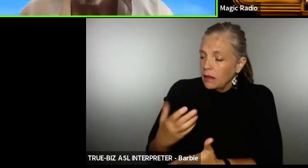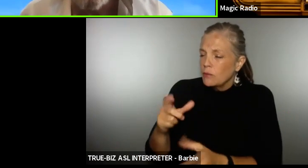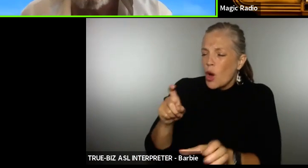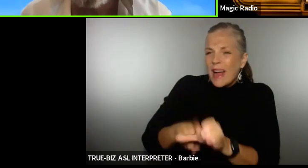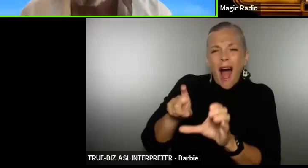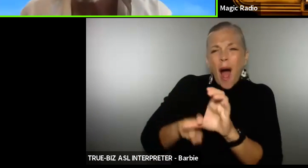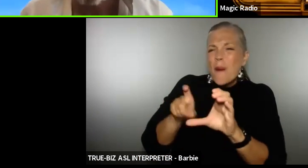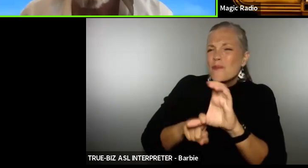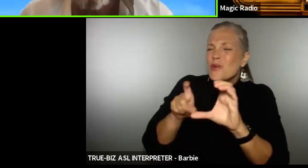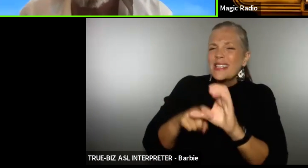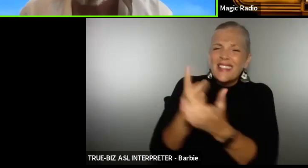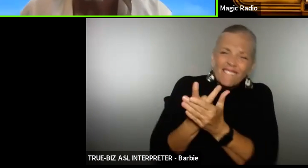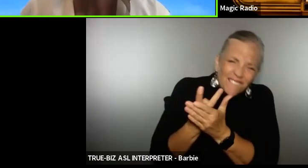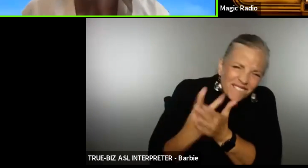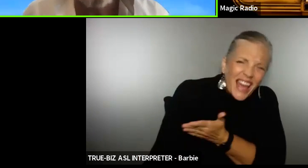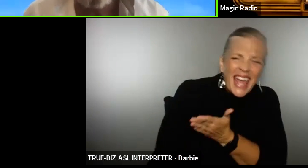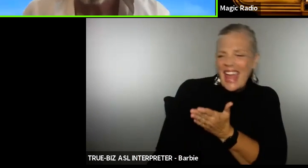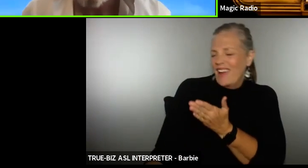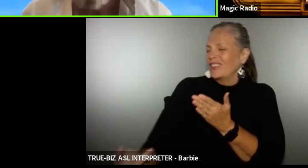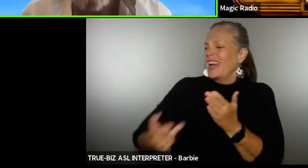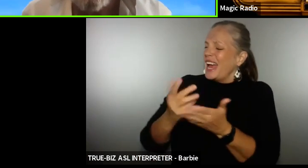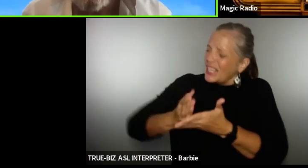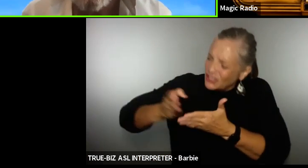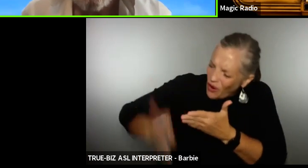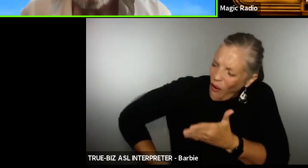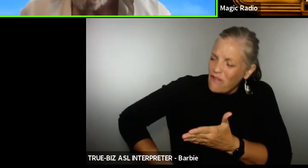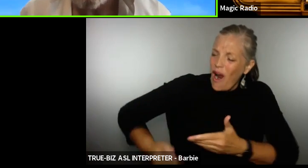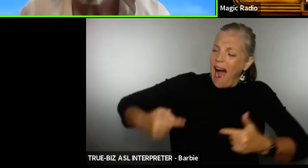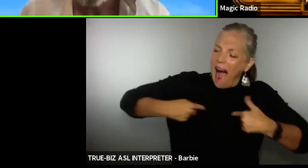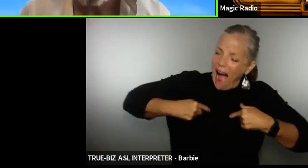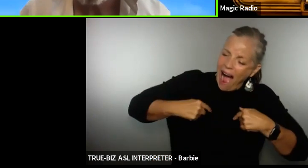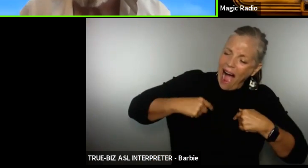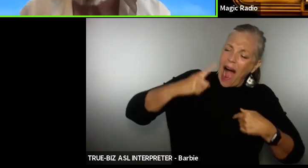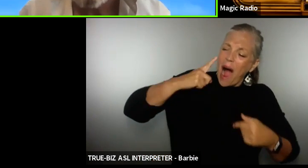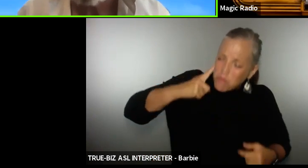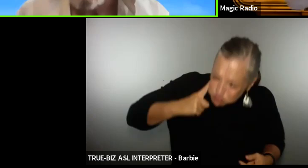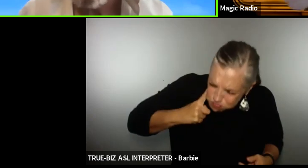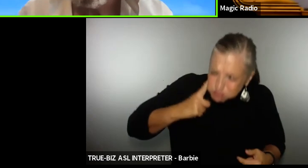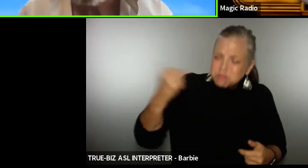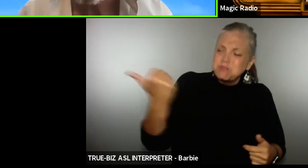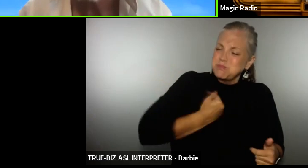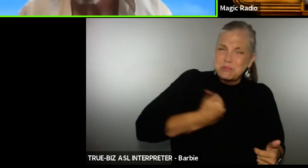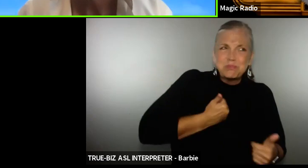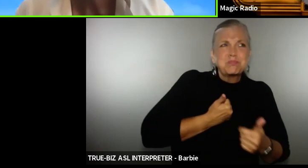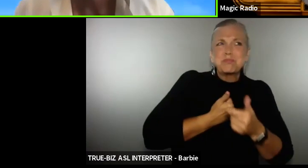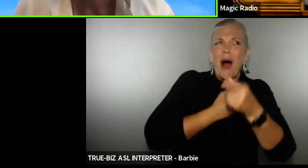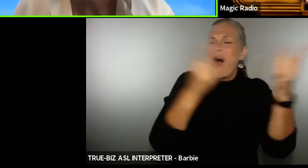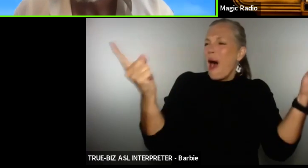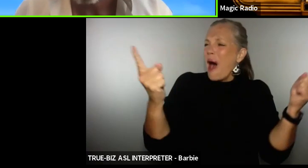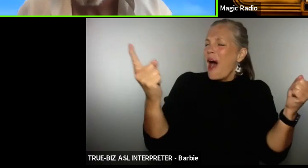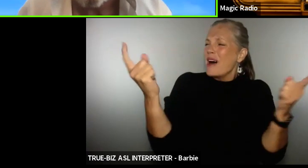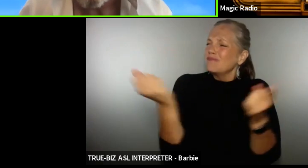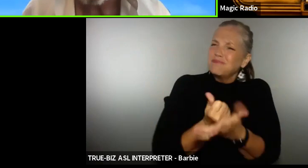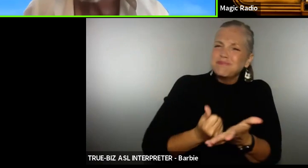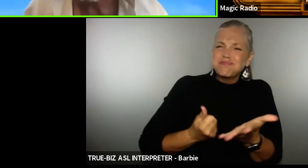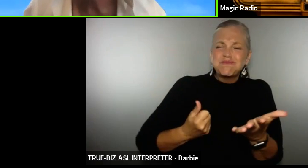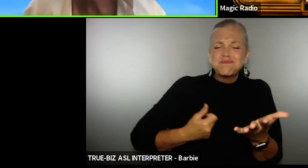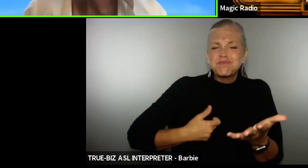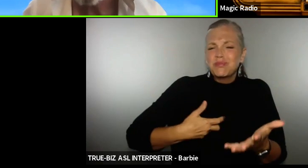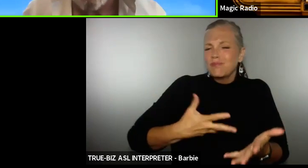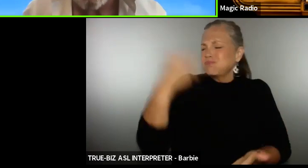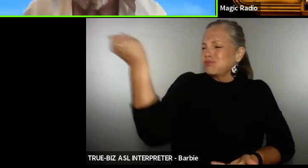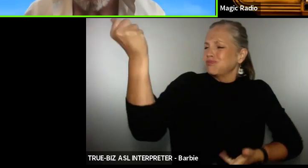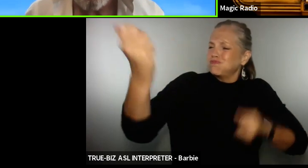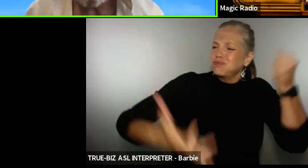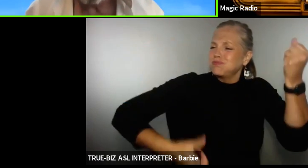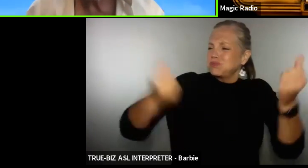failed it's over I saw it happen everyone's no doubt making oodles of money in the Soviet Union and I'm lost